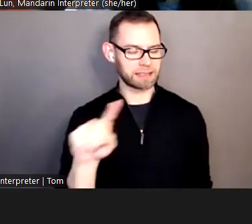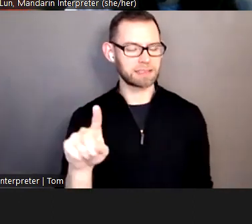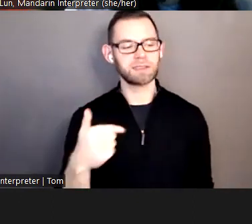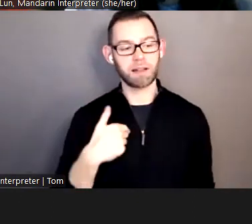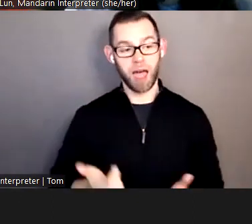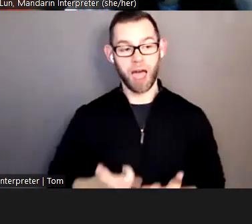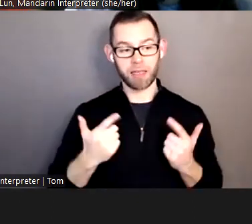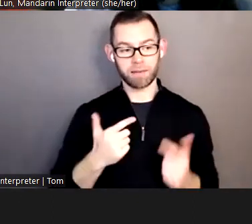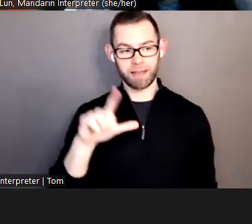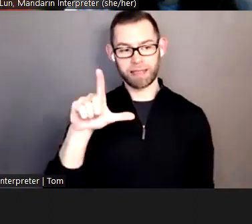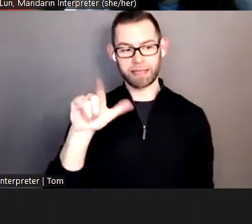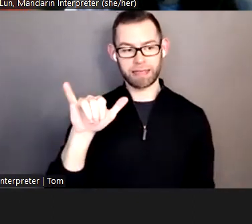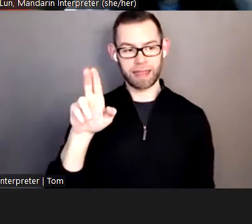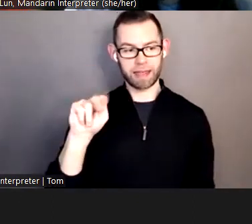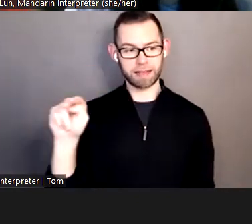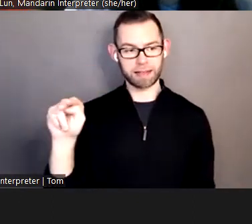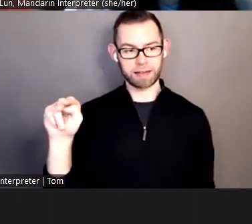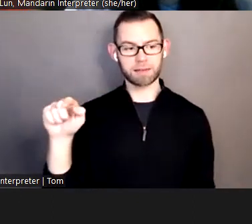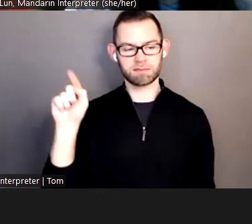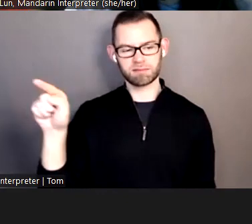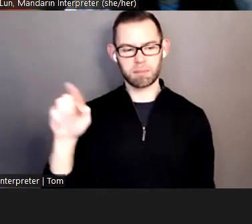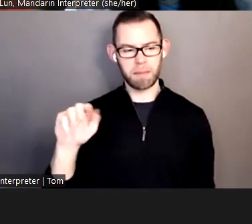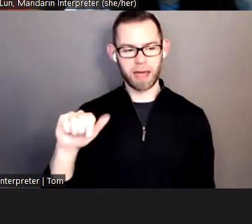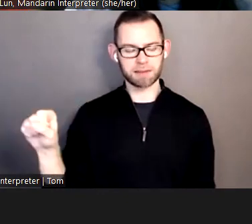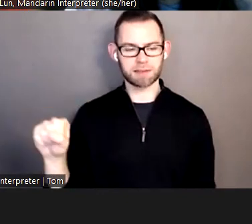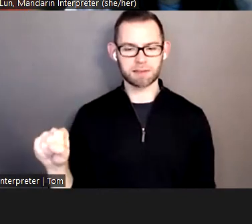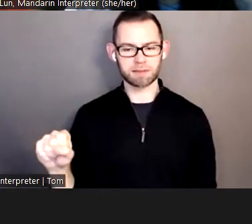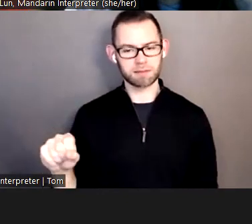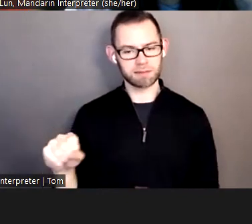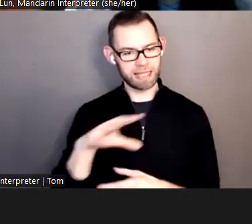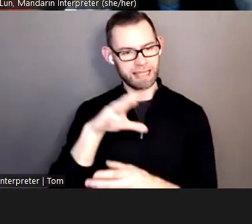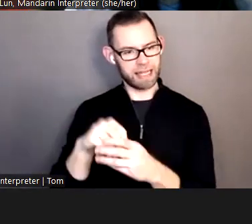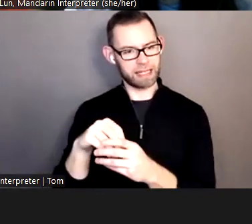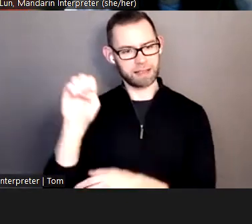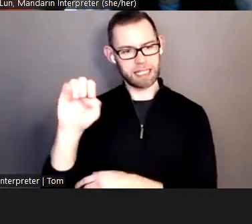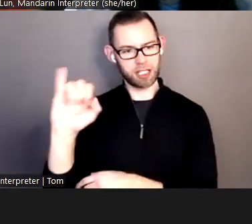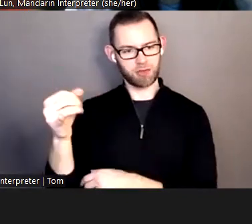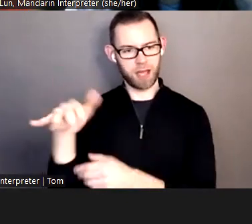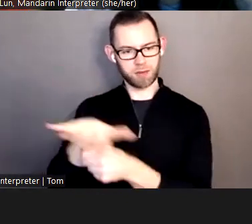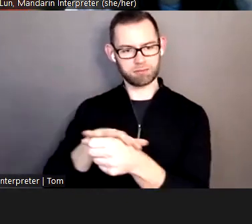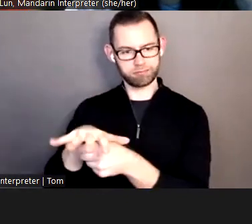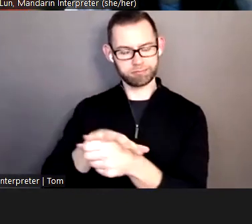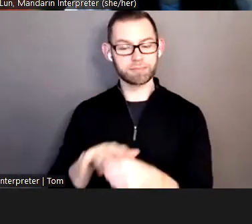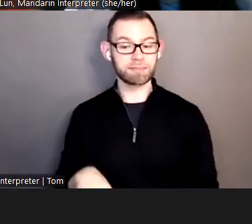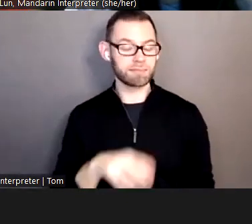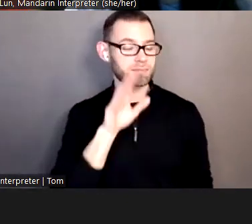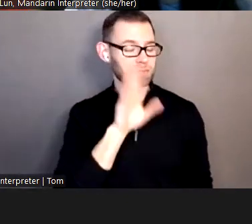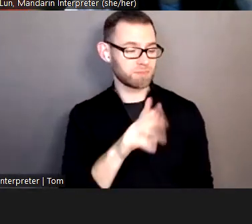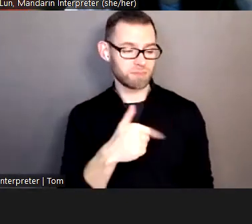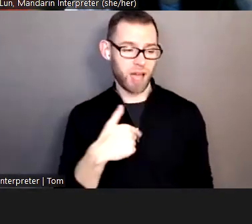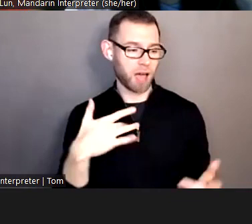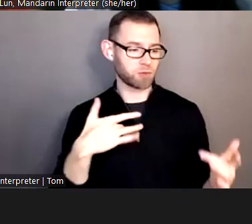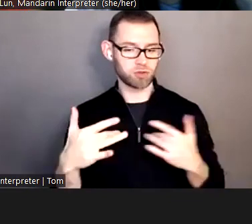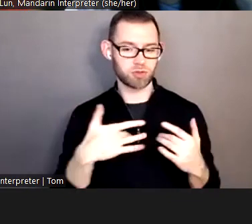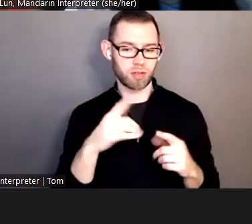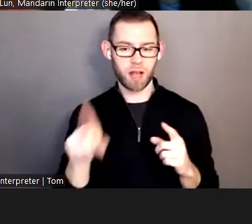Massachusetts, an environmental justice community. And I am very concerned about the presence